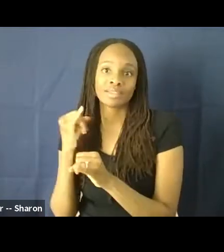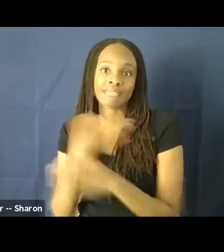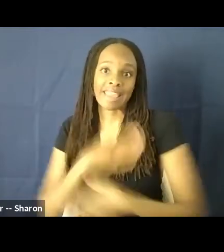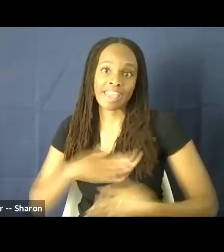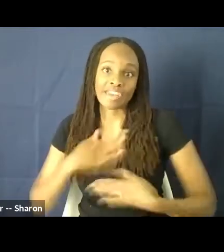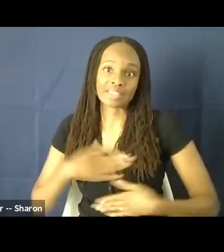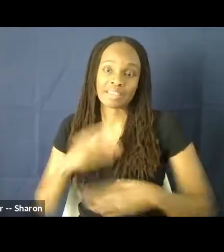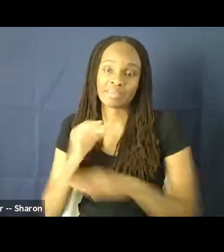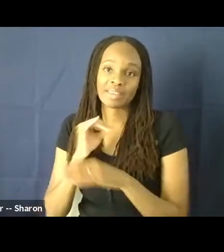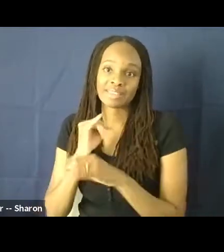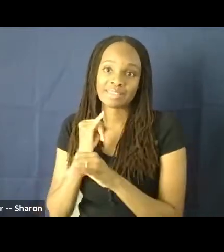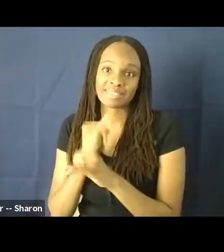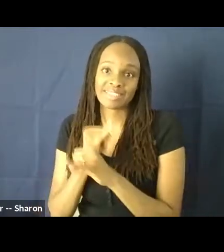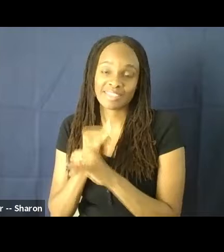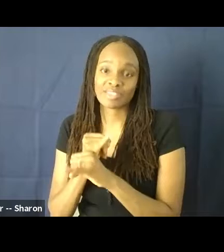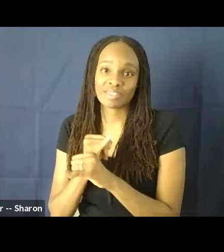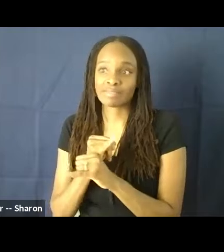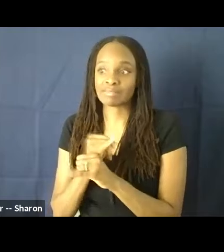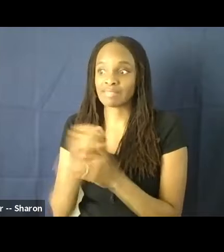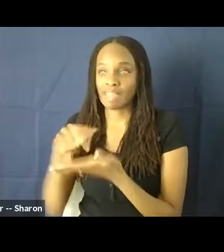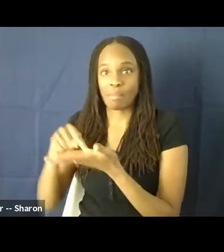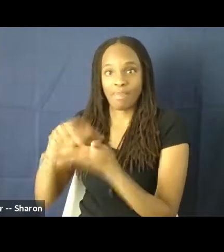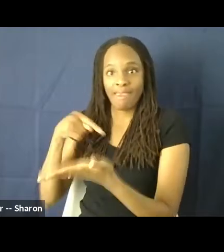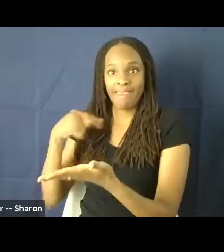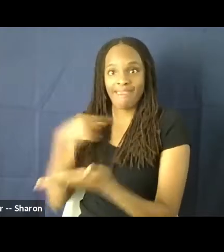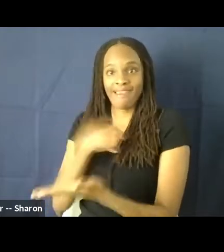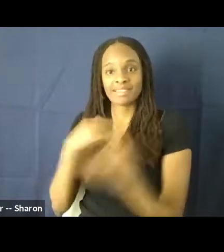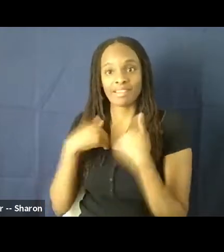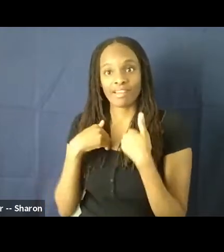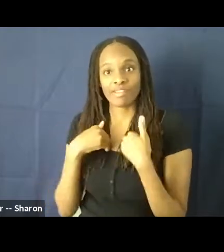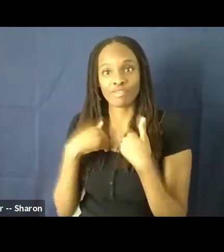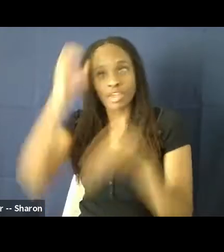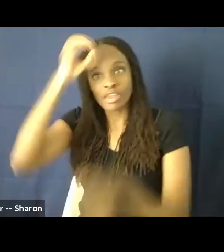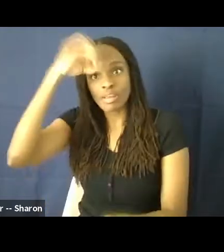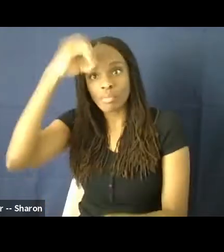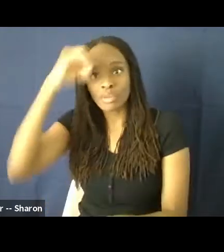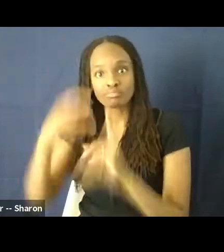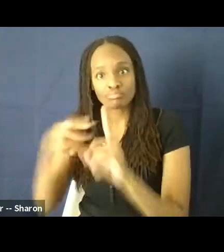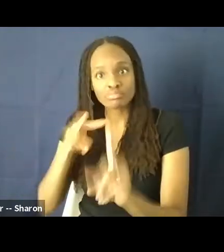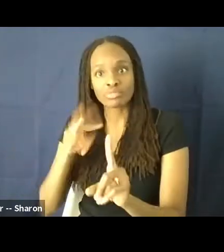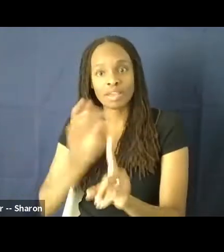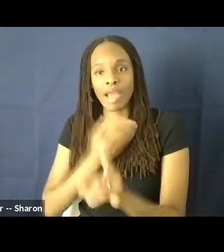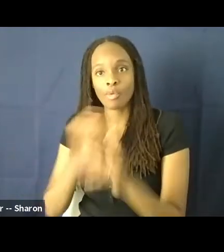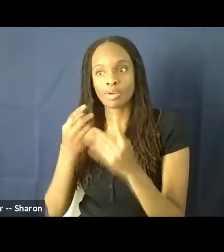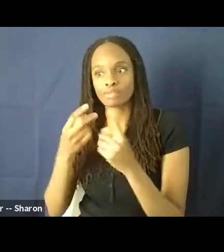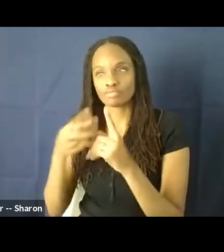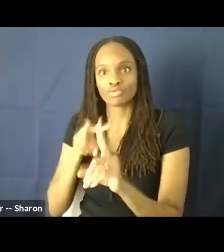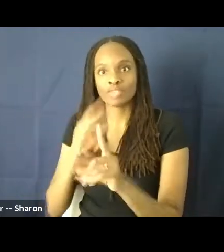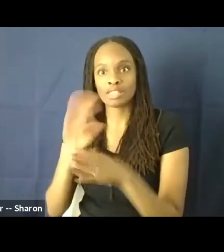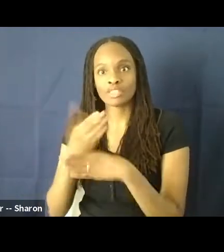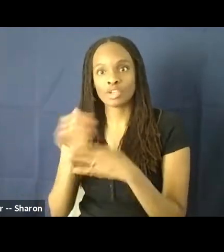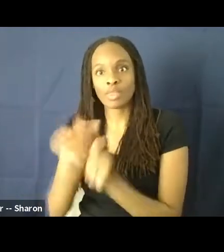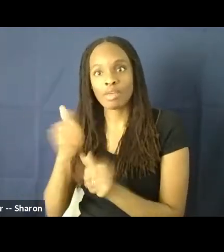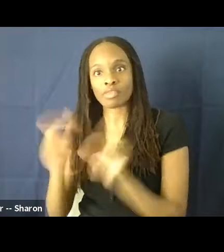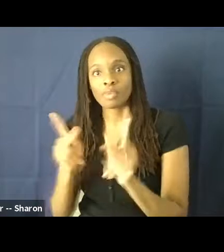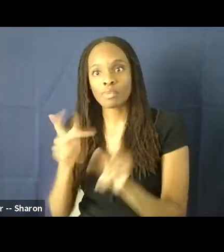people who are actually paid to have an opinion and a perspective. And our worldview is often shared with others. And it took me personally a